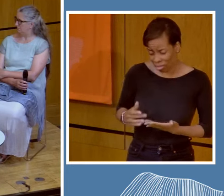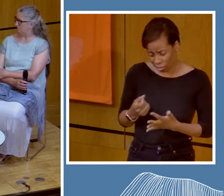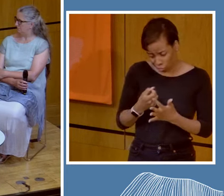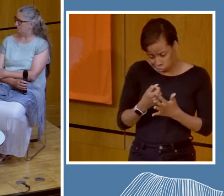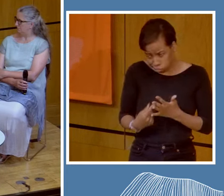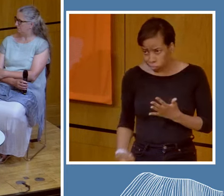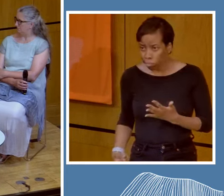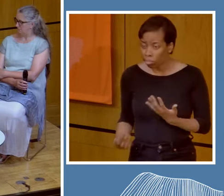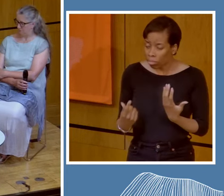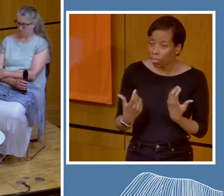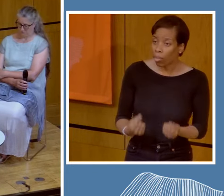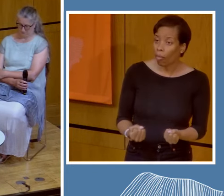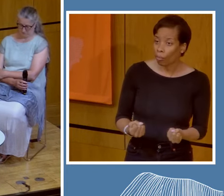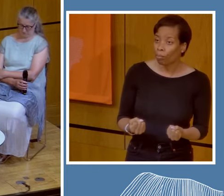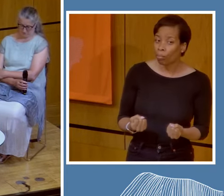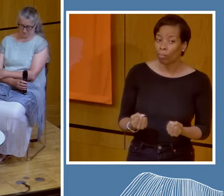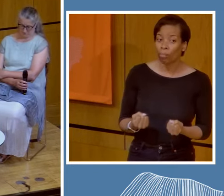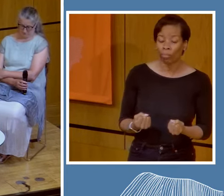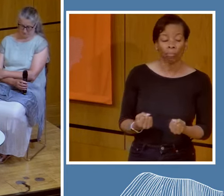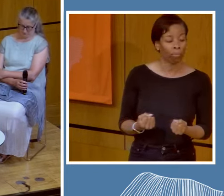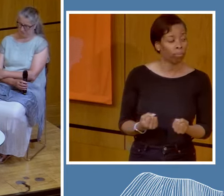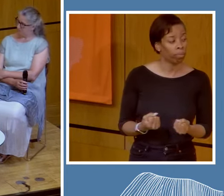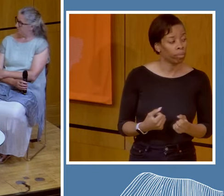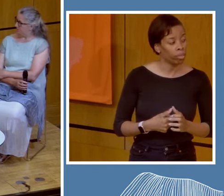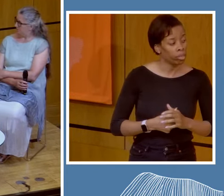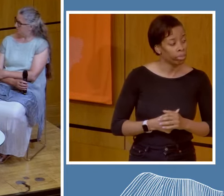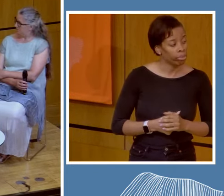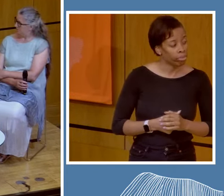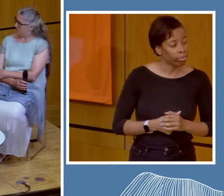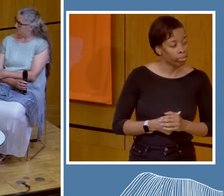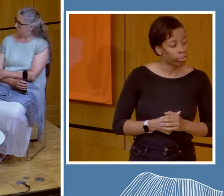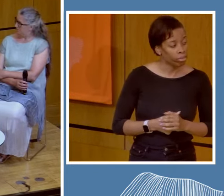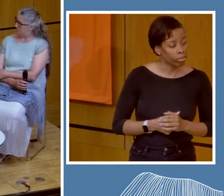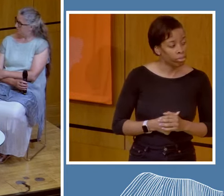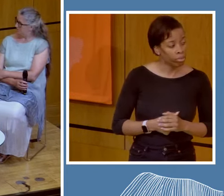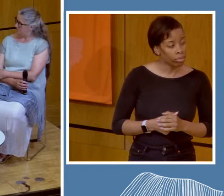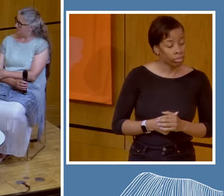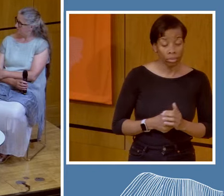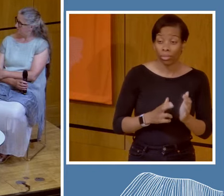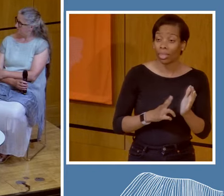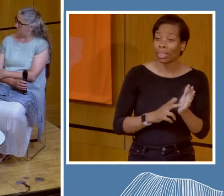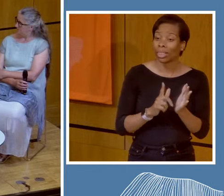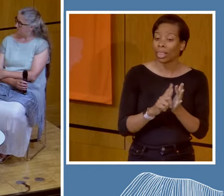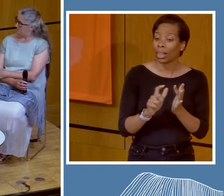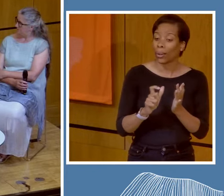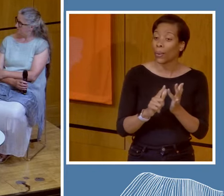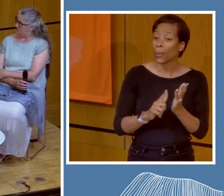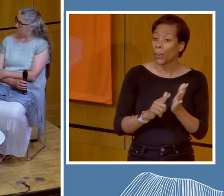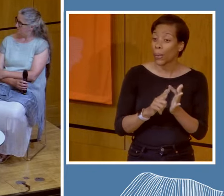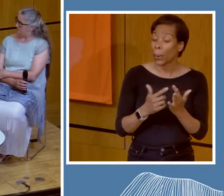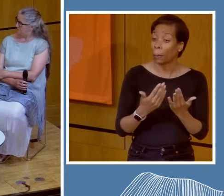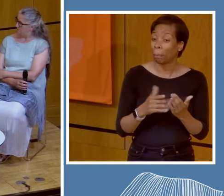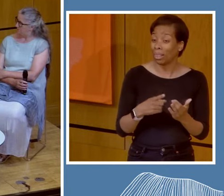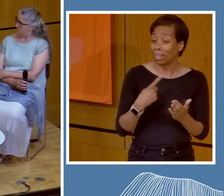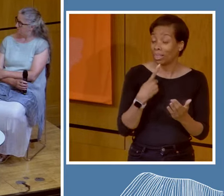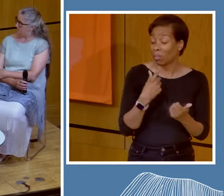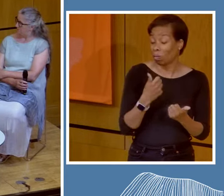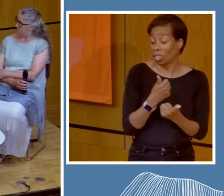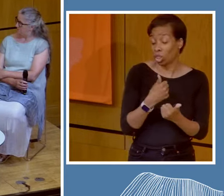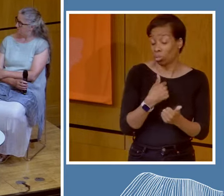it's very similar to what Nicole was saying. You may find some agencies where